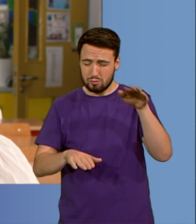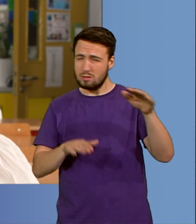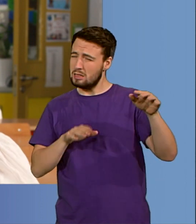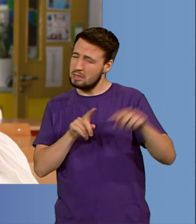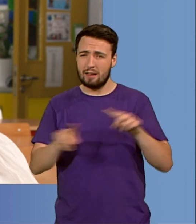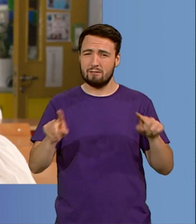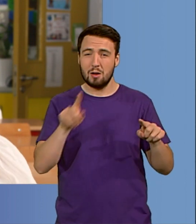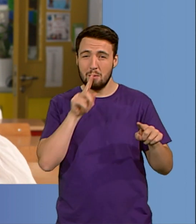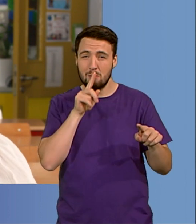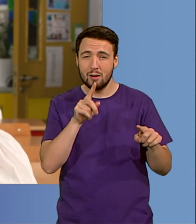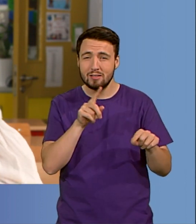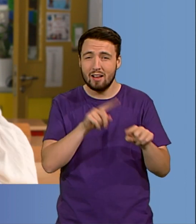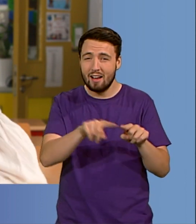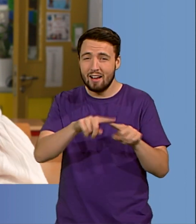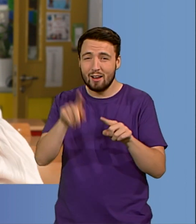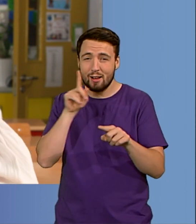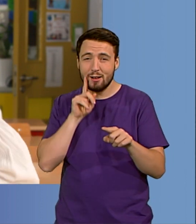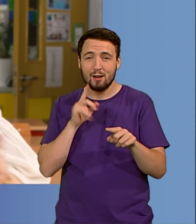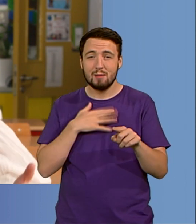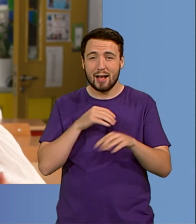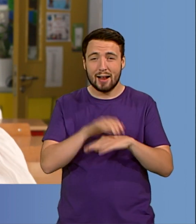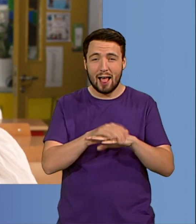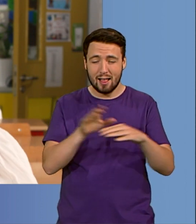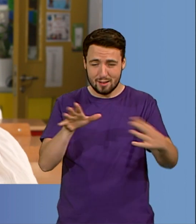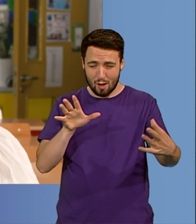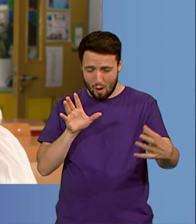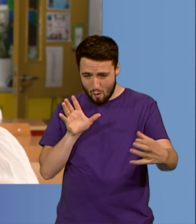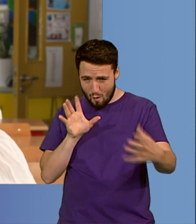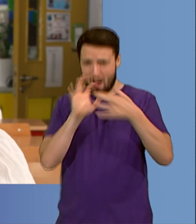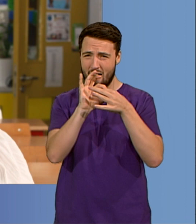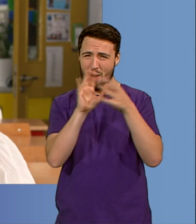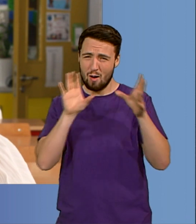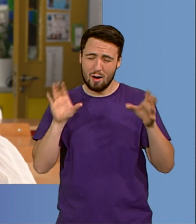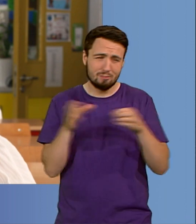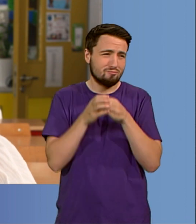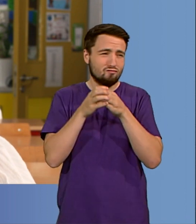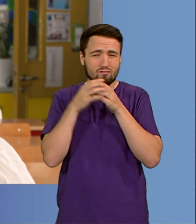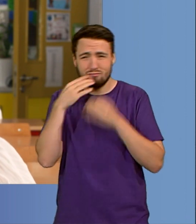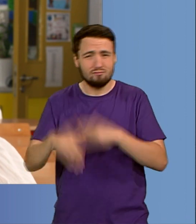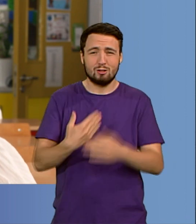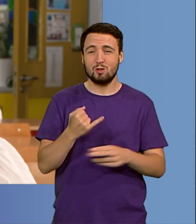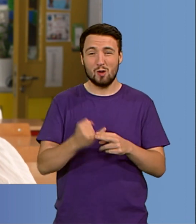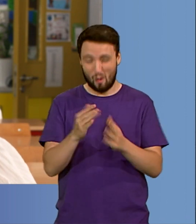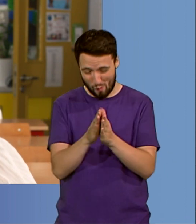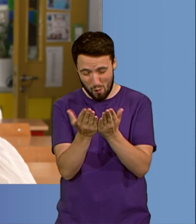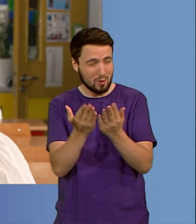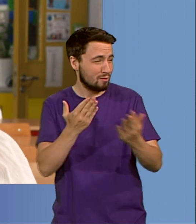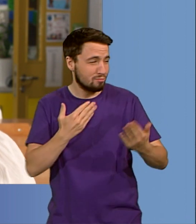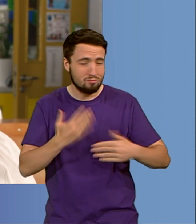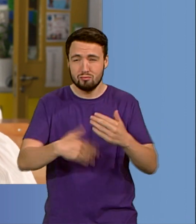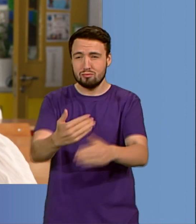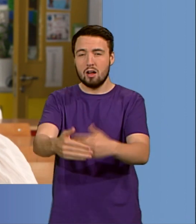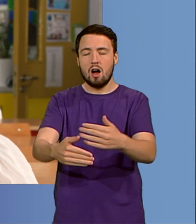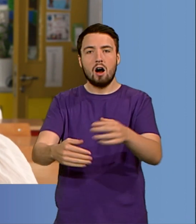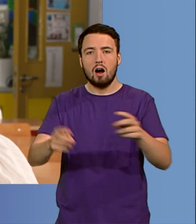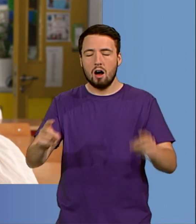they were brilliant. They just welcomed me to the class. We opened up our workbooks and we got started. I loved school and I think it